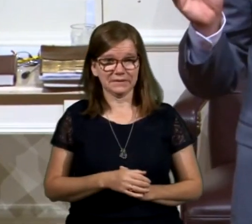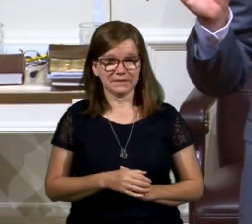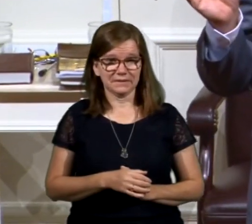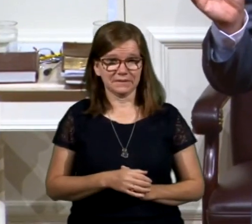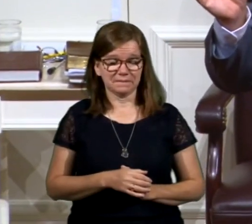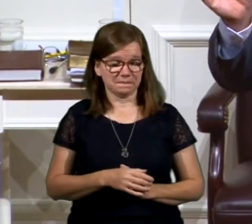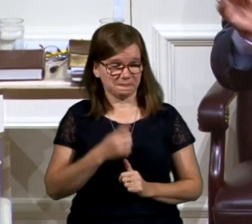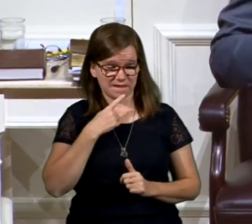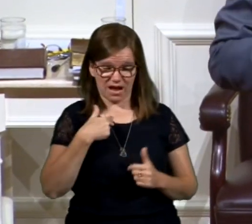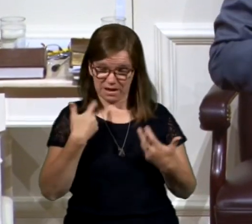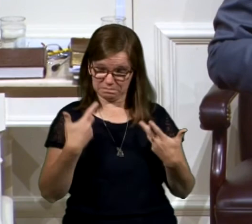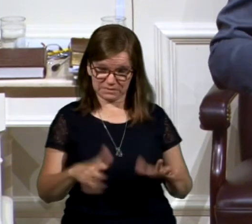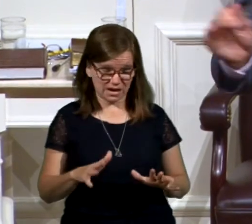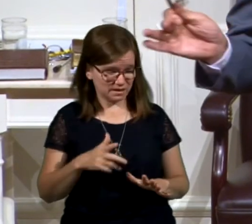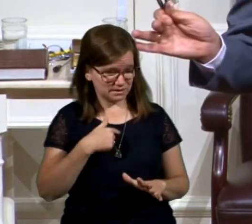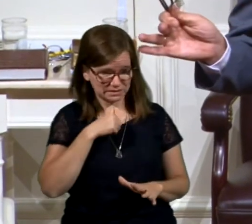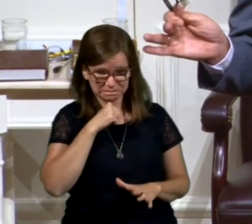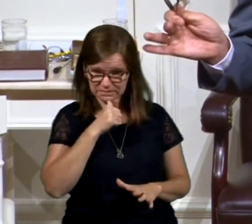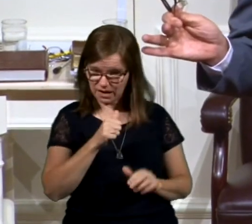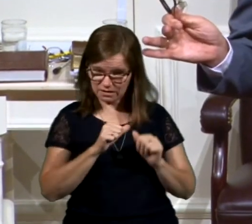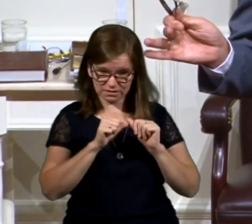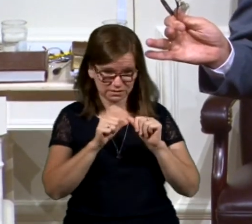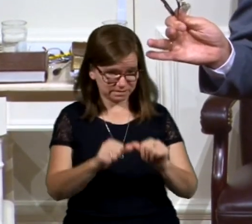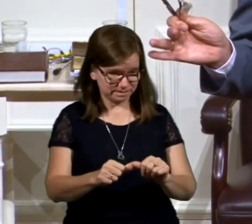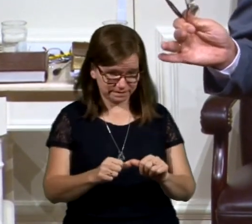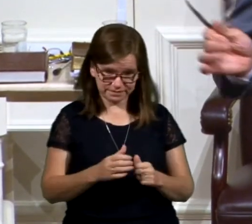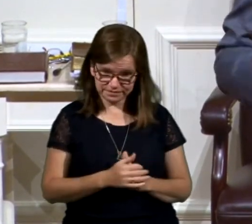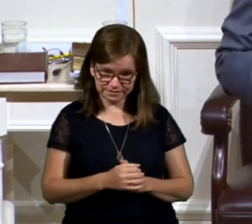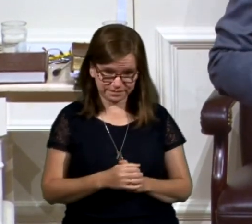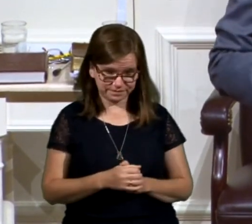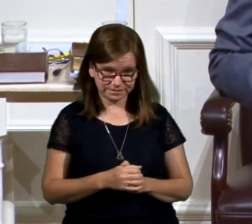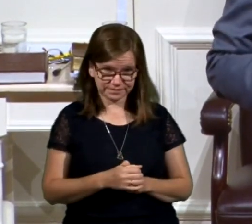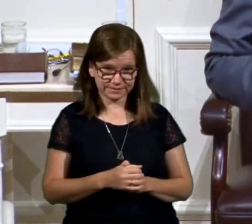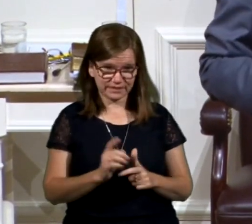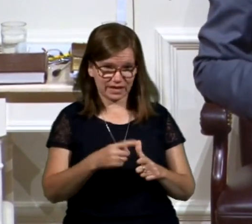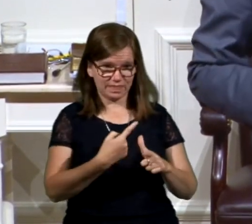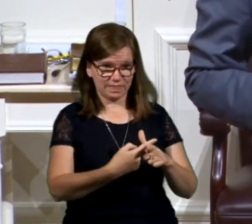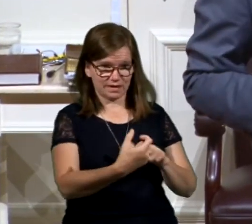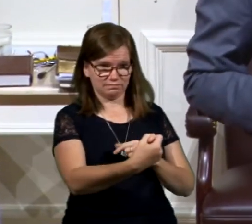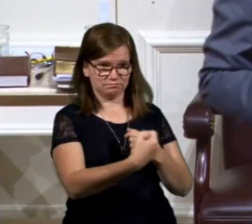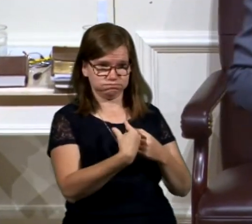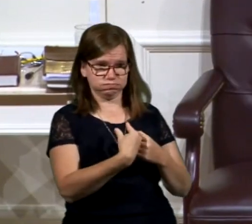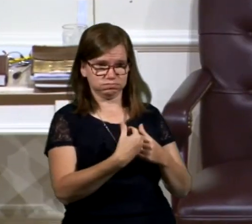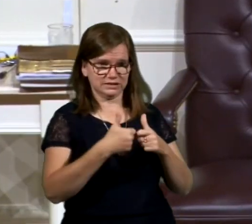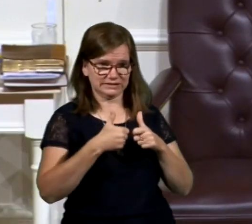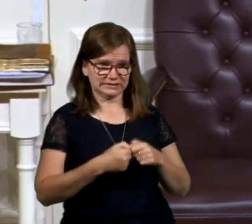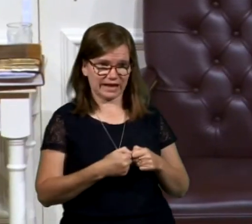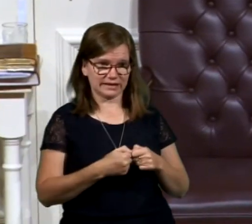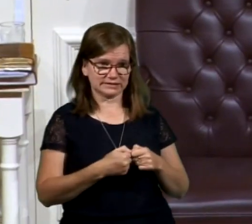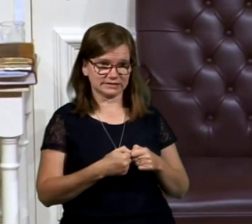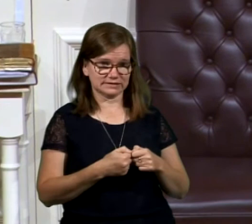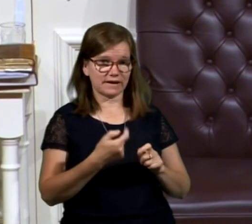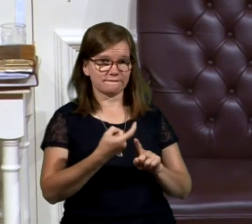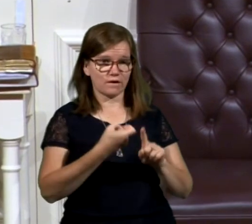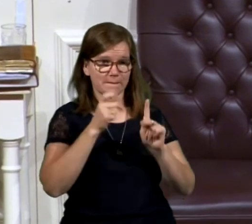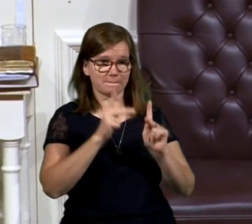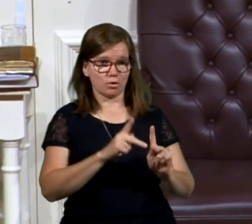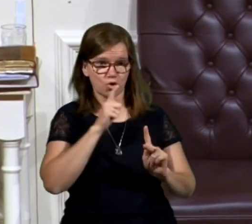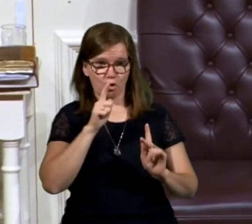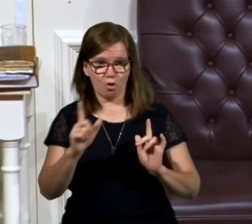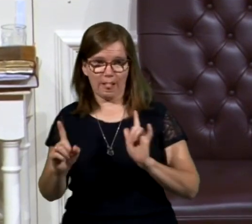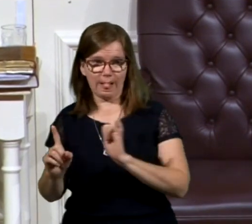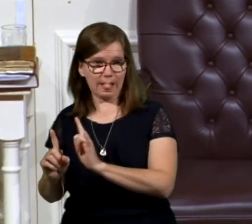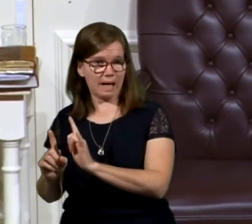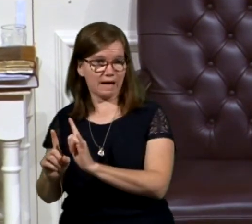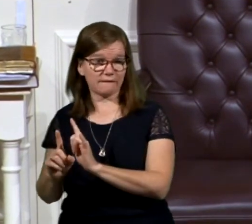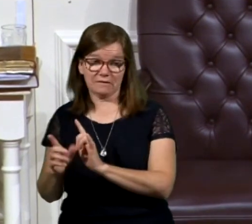I'm done. I'm not going to continue. And then a text came across his phone from someone who loved him, who had